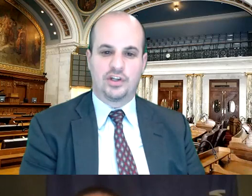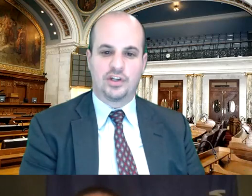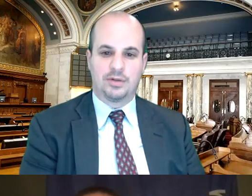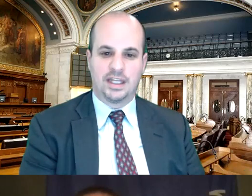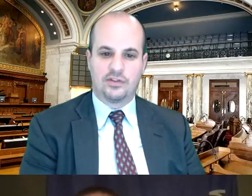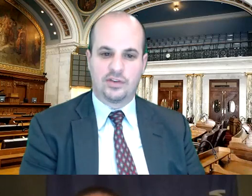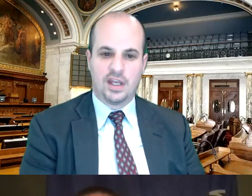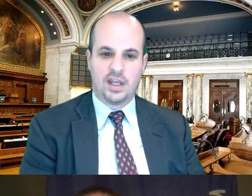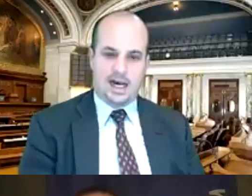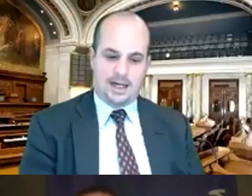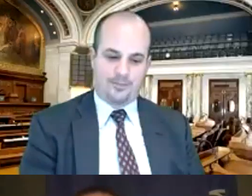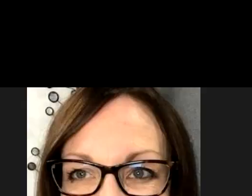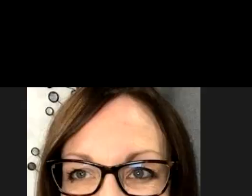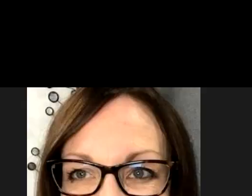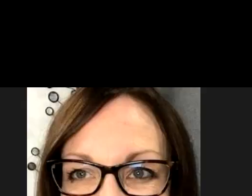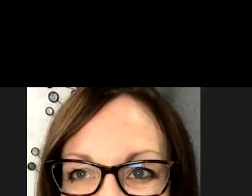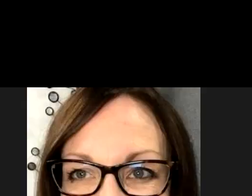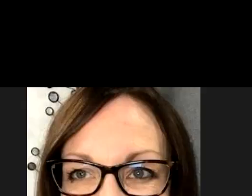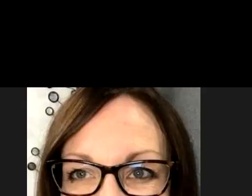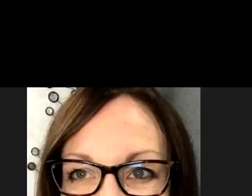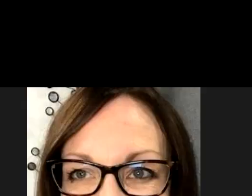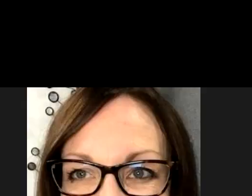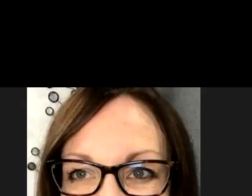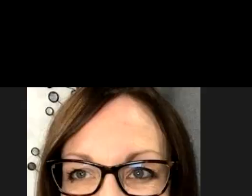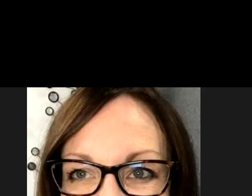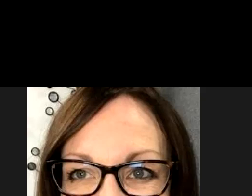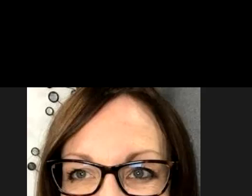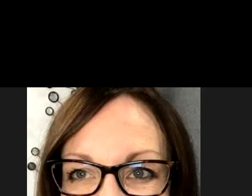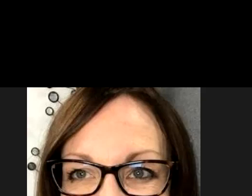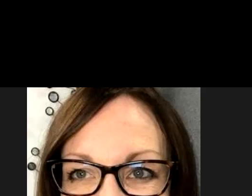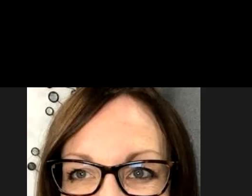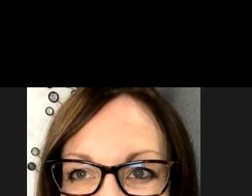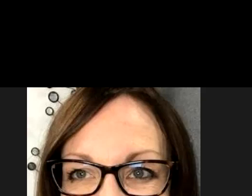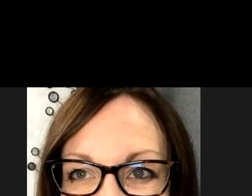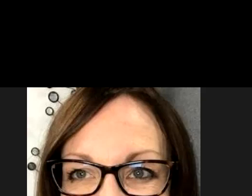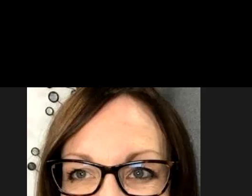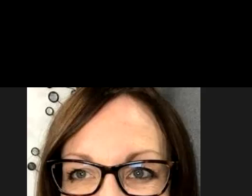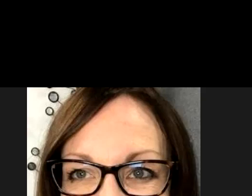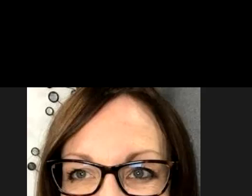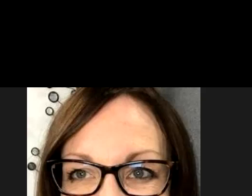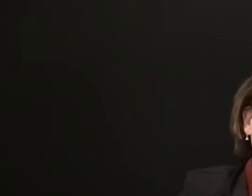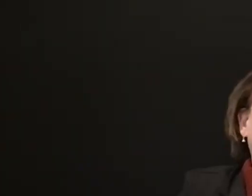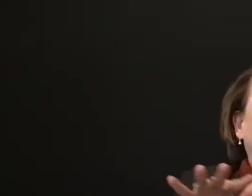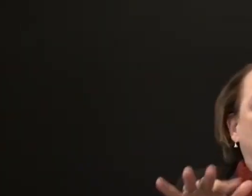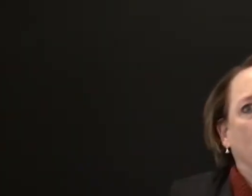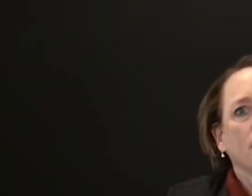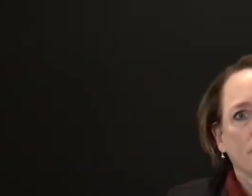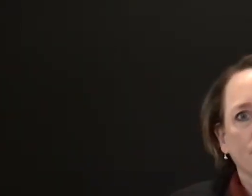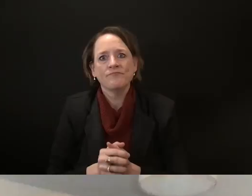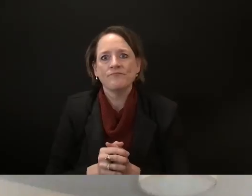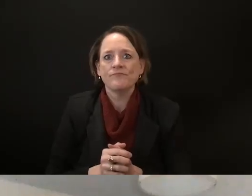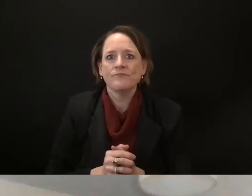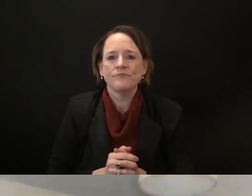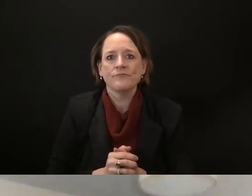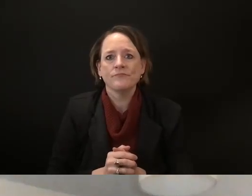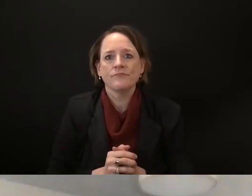administration in place um aside from that the war on public education the war on science um